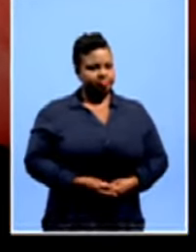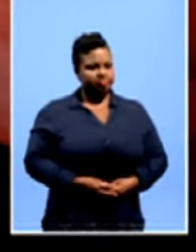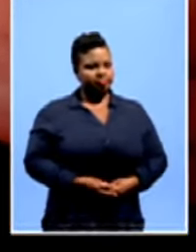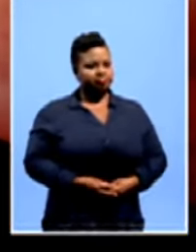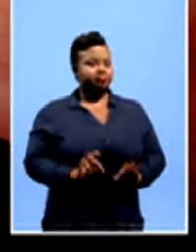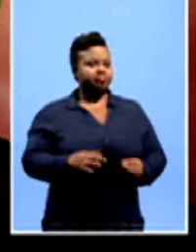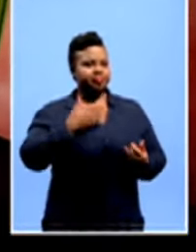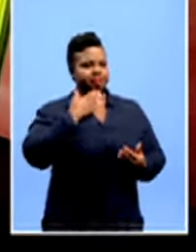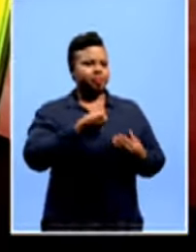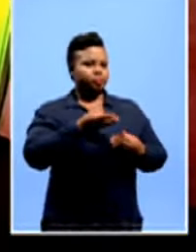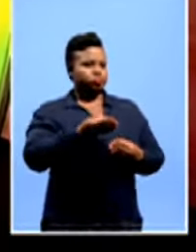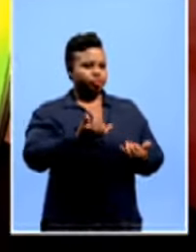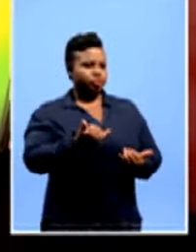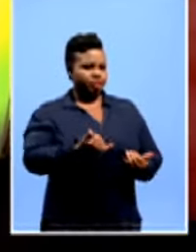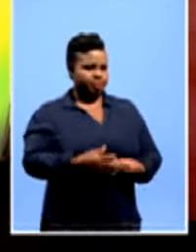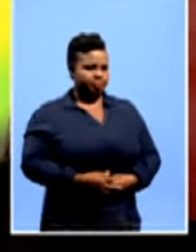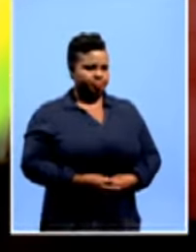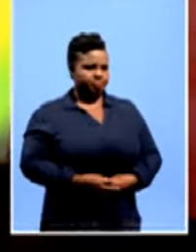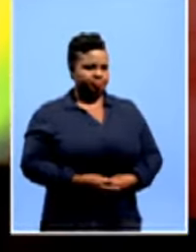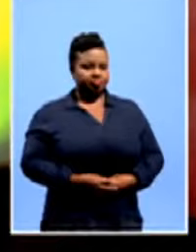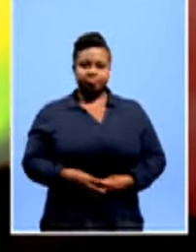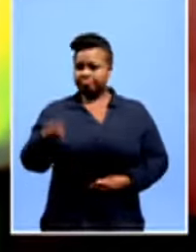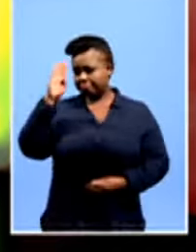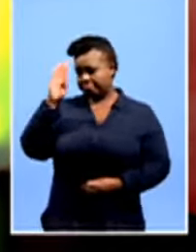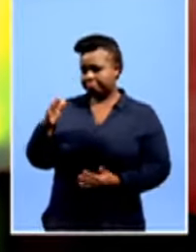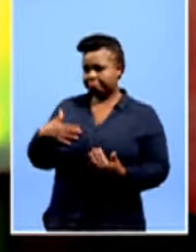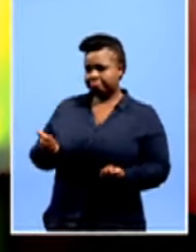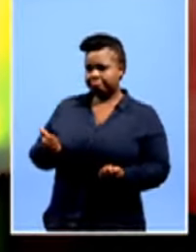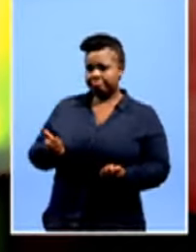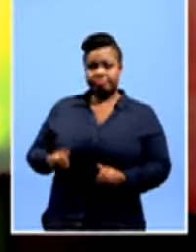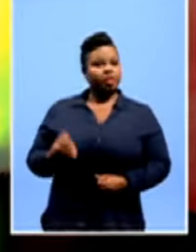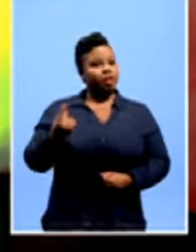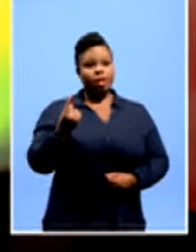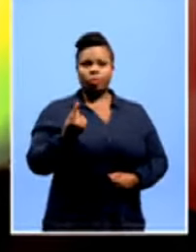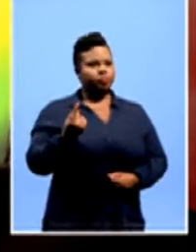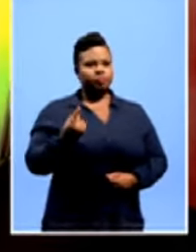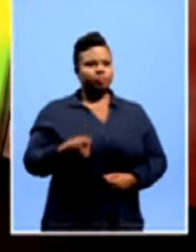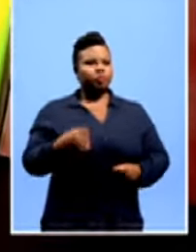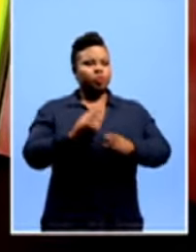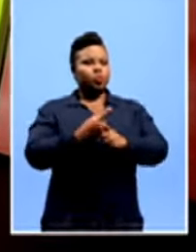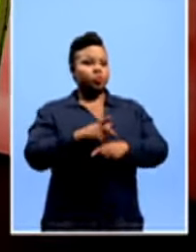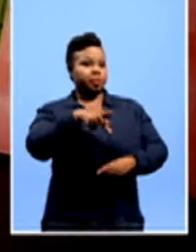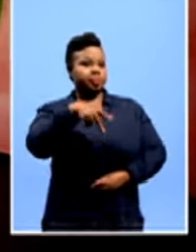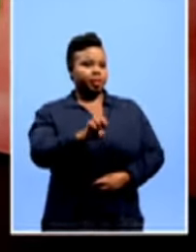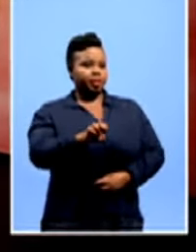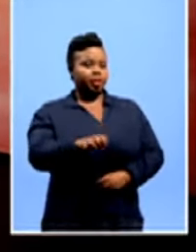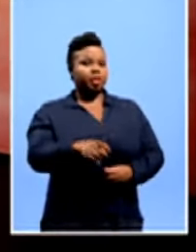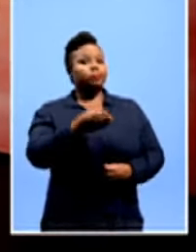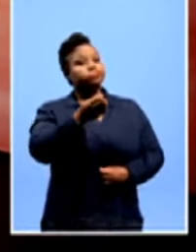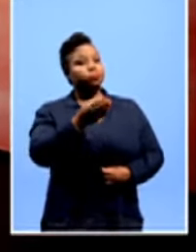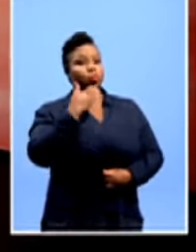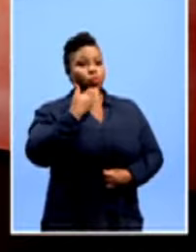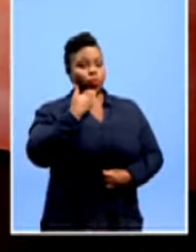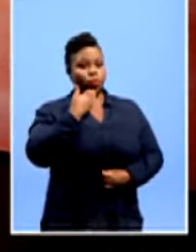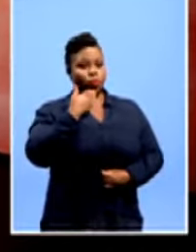It's fantastic to have you with us on the show. Mungana, how doing? But you're not the only one who's with us. In our Port Elizabeth studio, we're